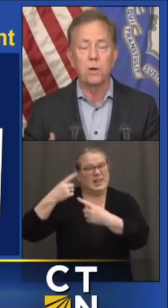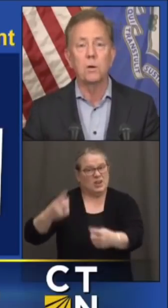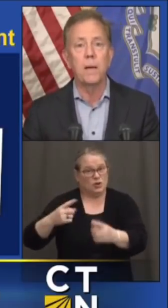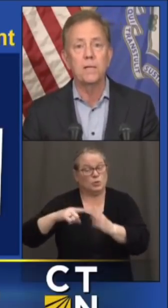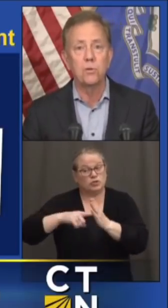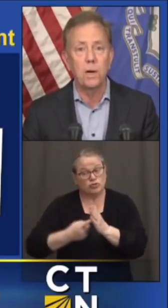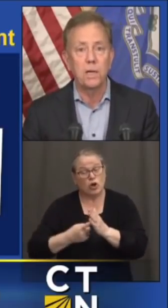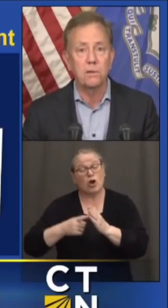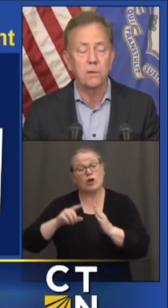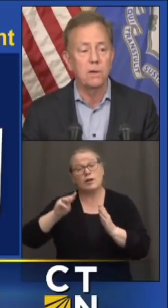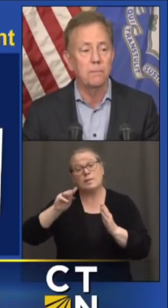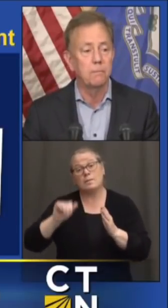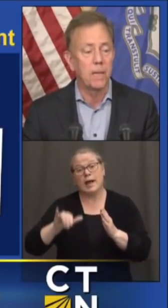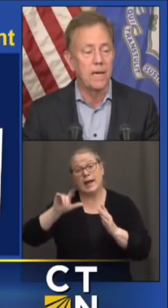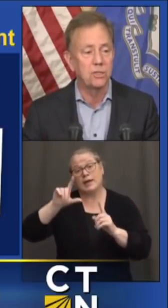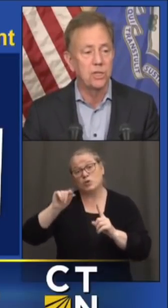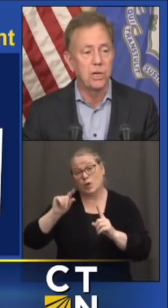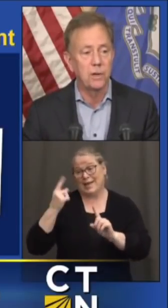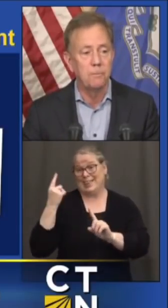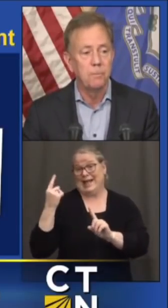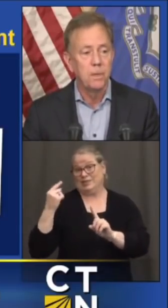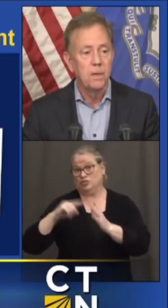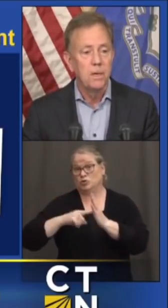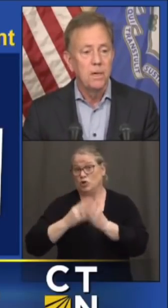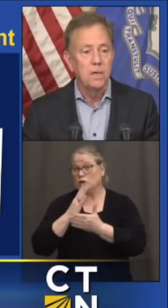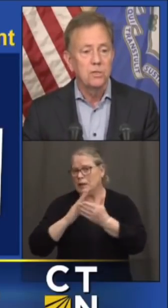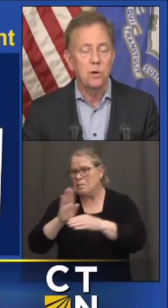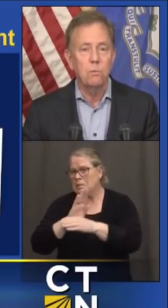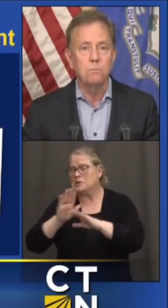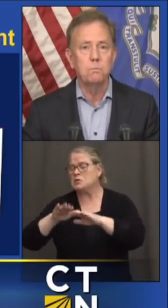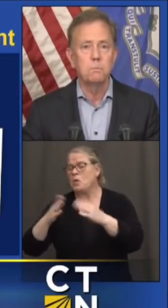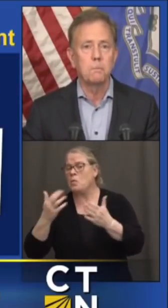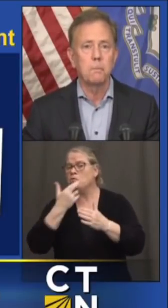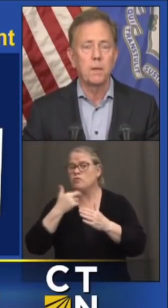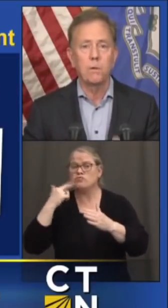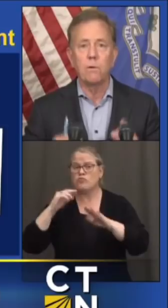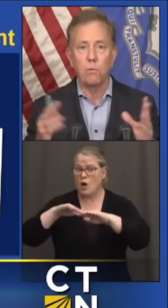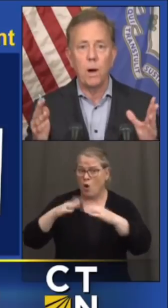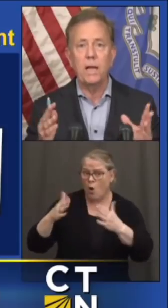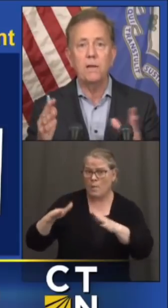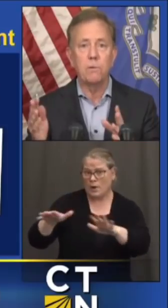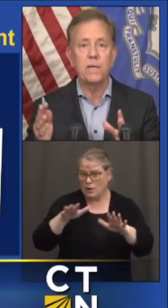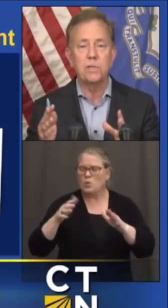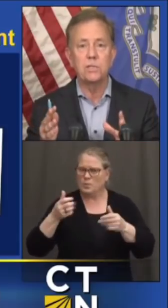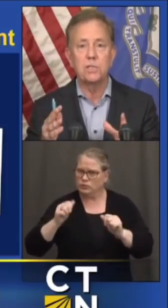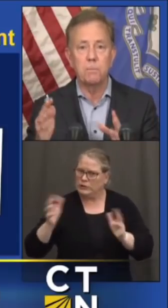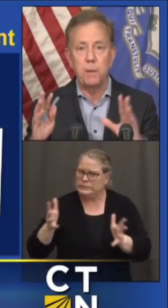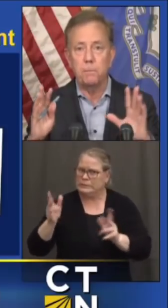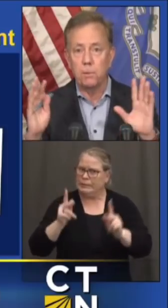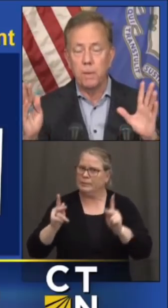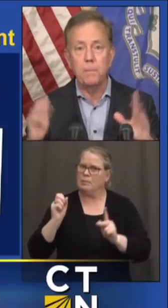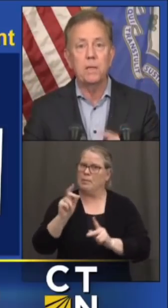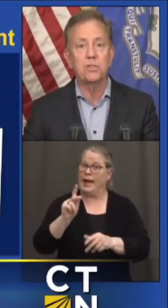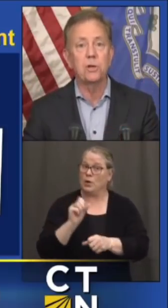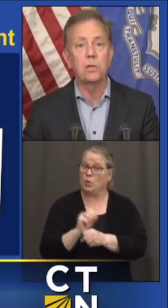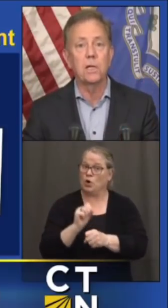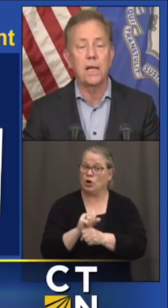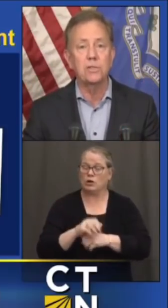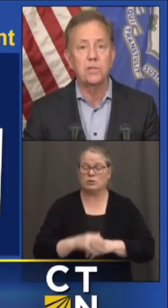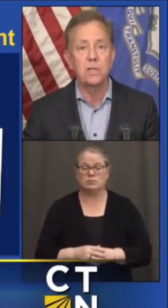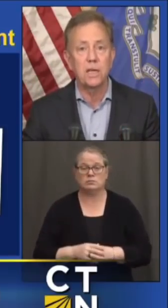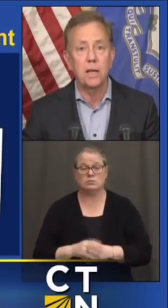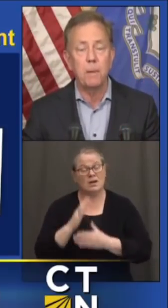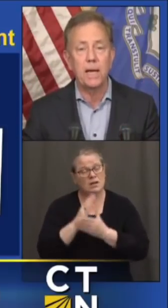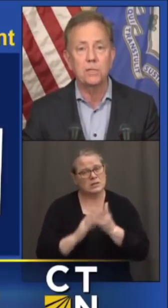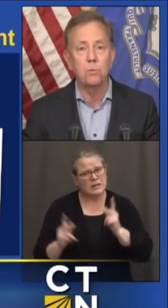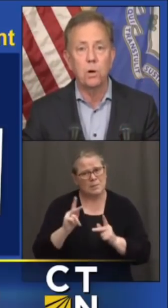reopening on May 20th last year. So there are a of reasons that people are maybe still a